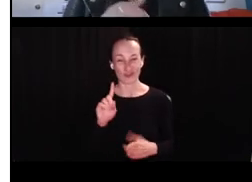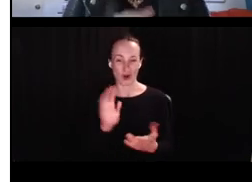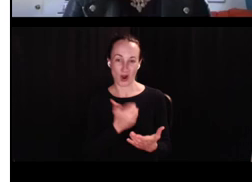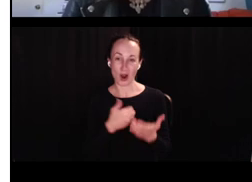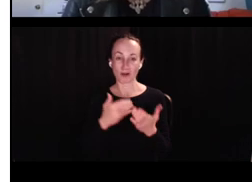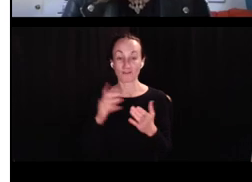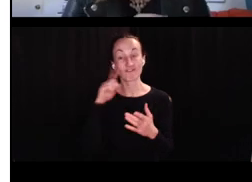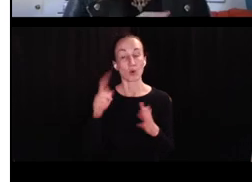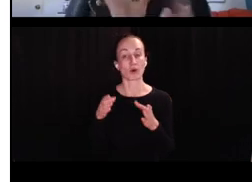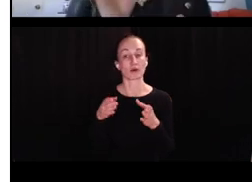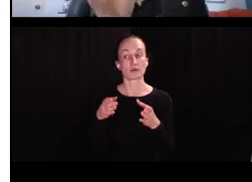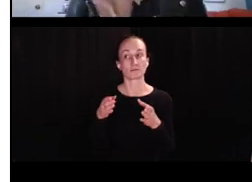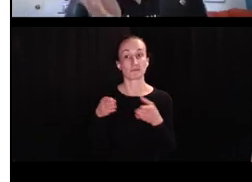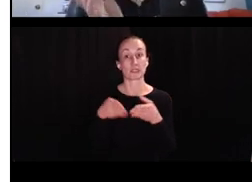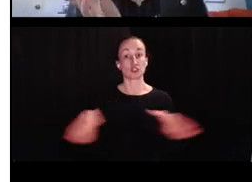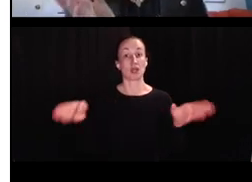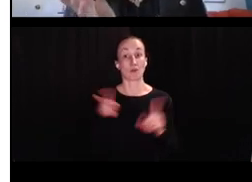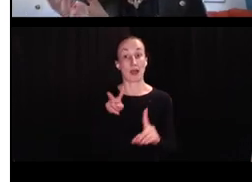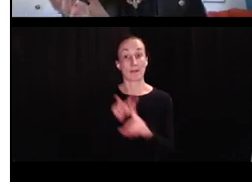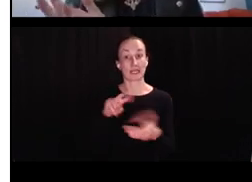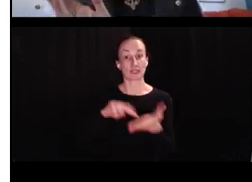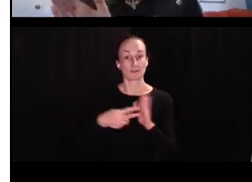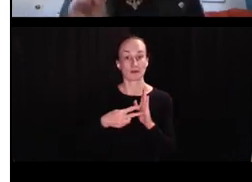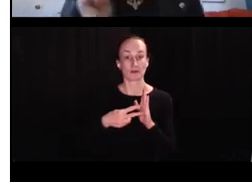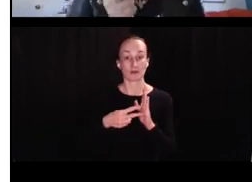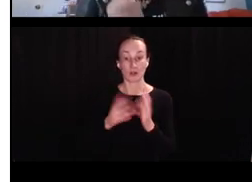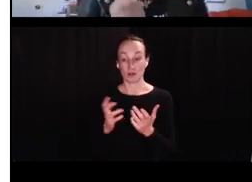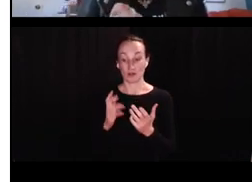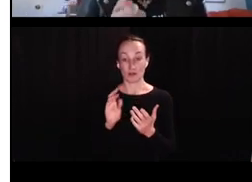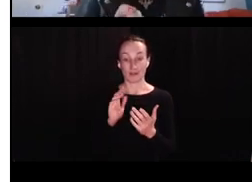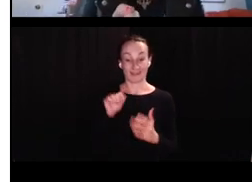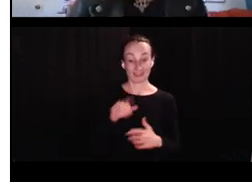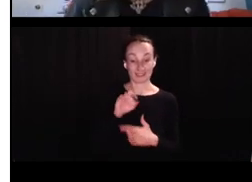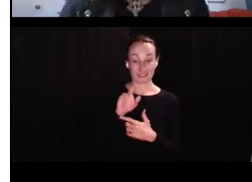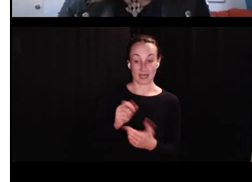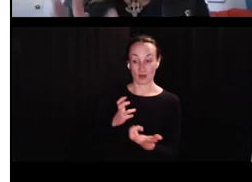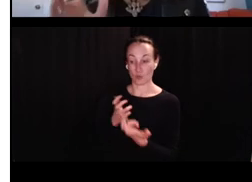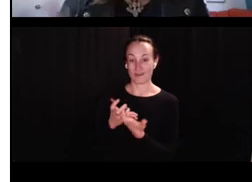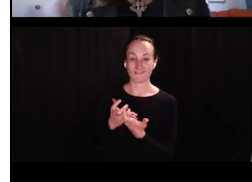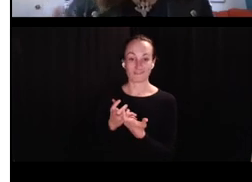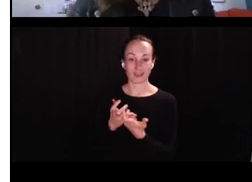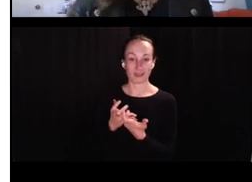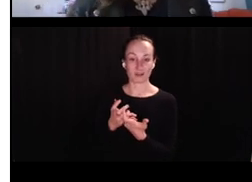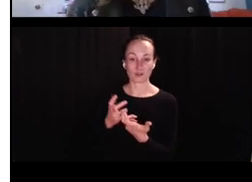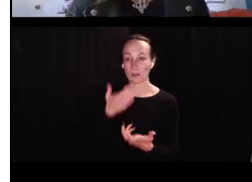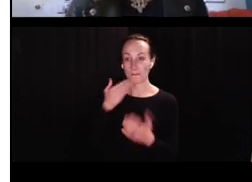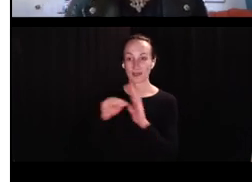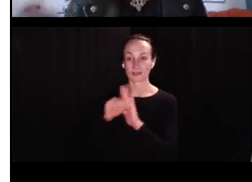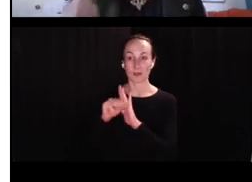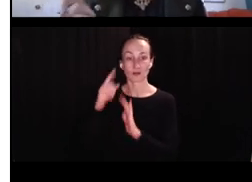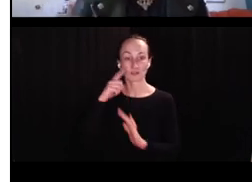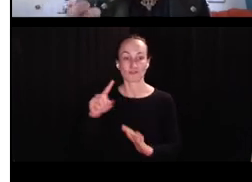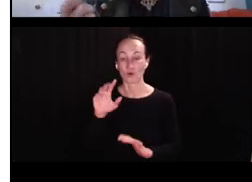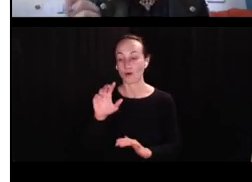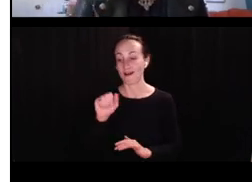So for over-regulization purposes, for generalization purposes, um, we fit this whole data. Two